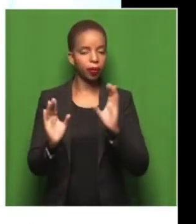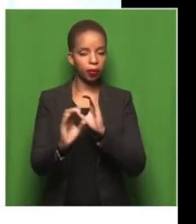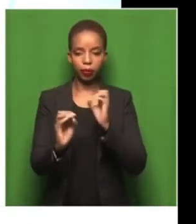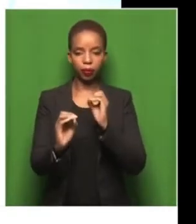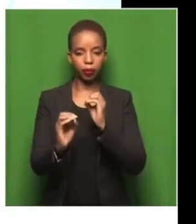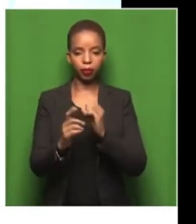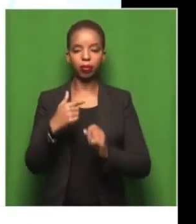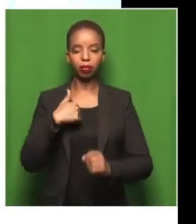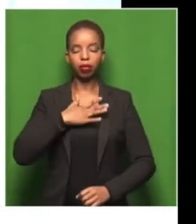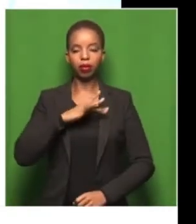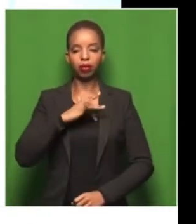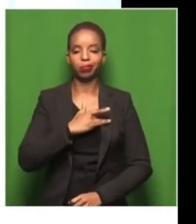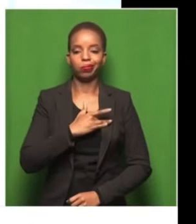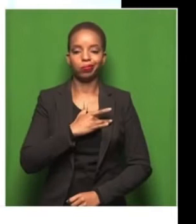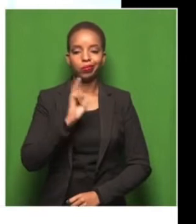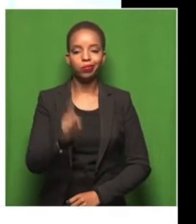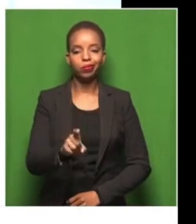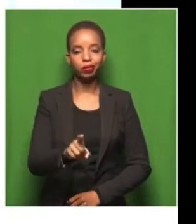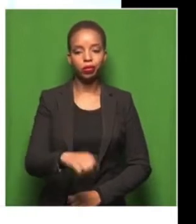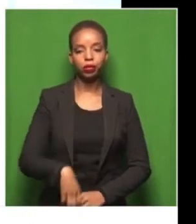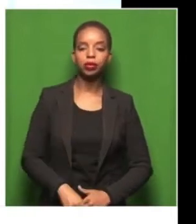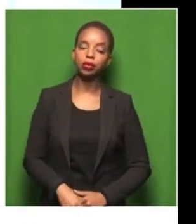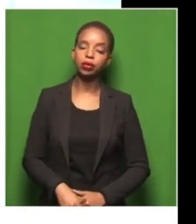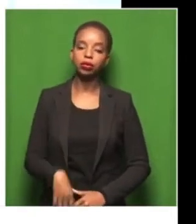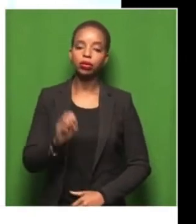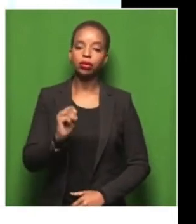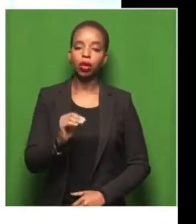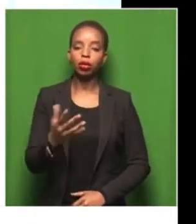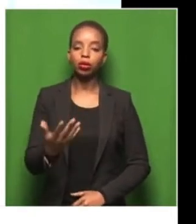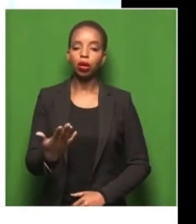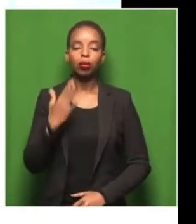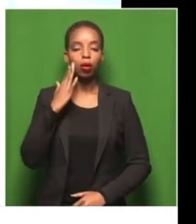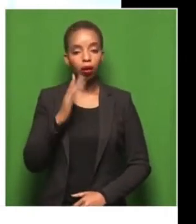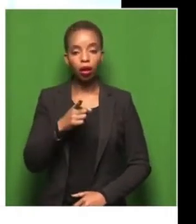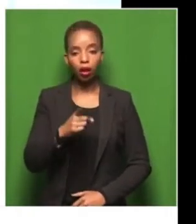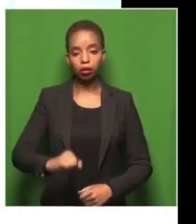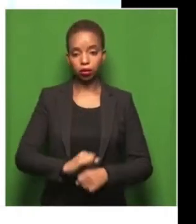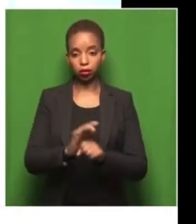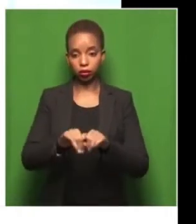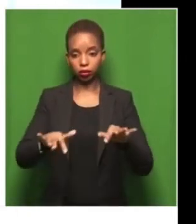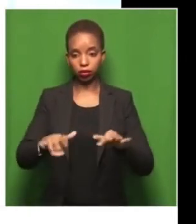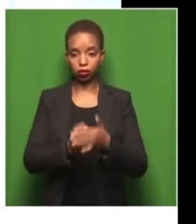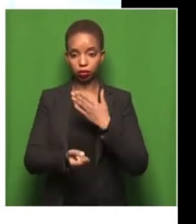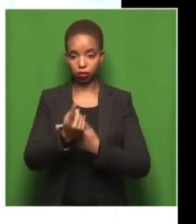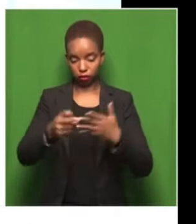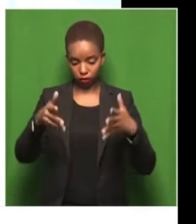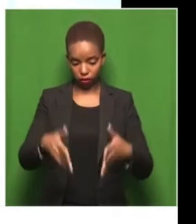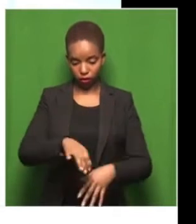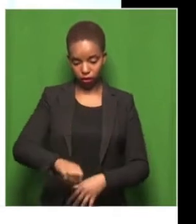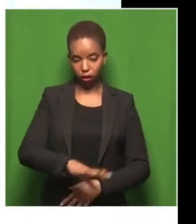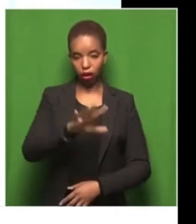moved by that. And so when the coronavirus hit the shores of South Africa and